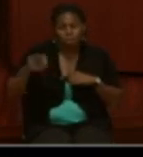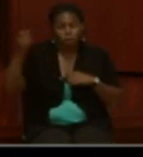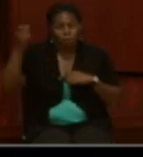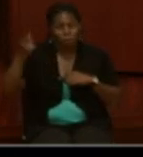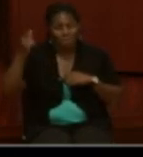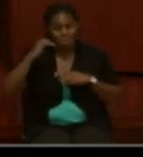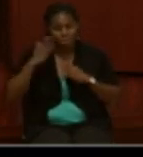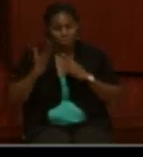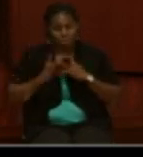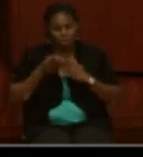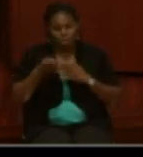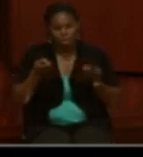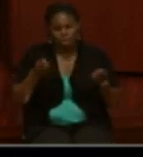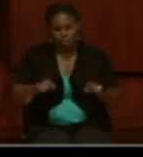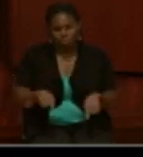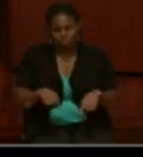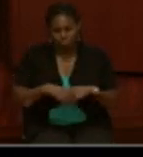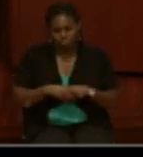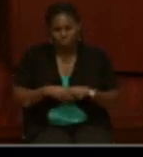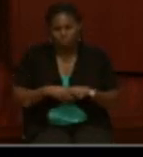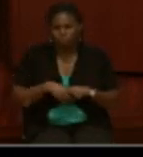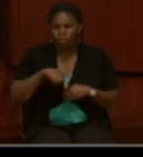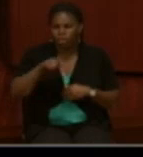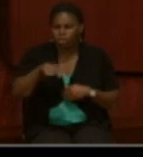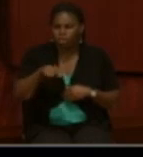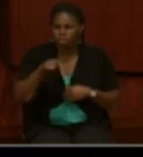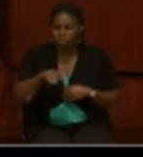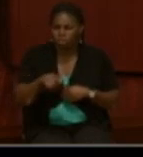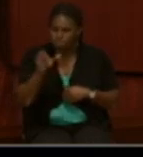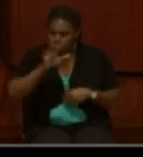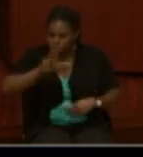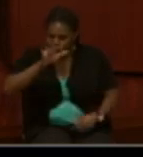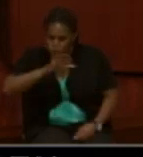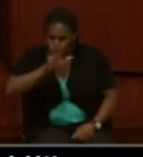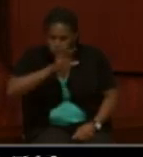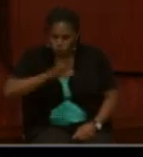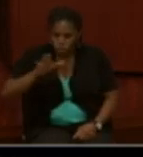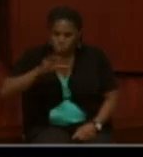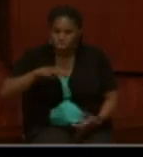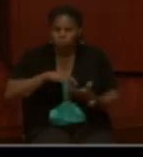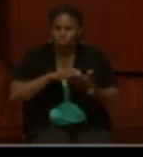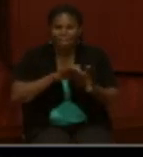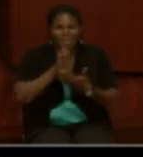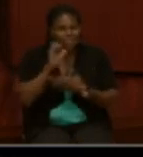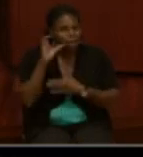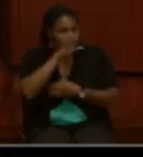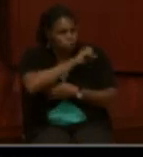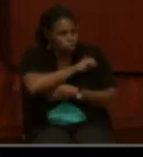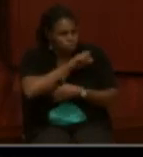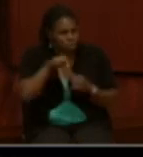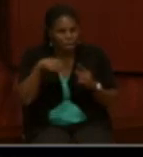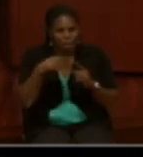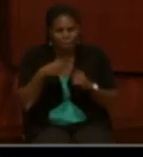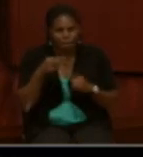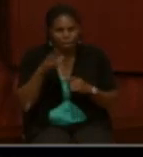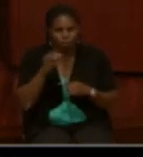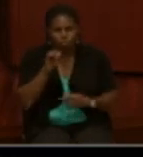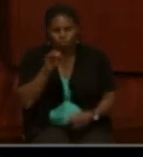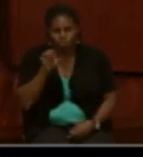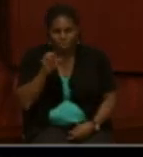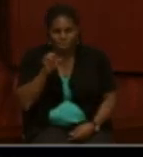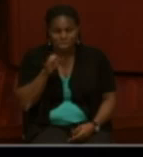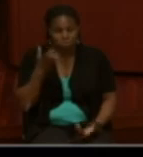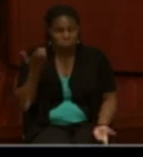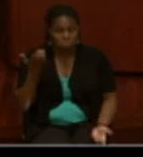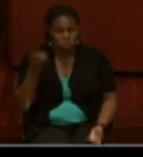that that comes to light. So you need to be very vigilant in searching records and not making assumptions about race based on where you find the